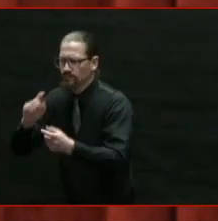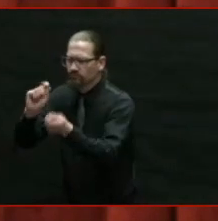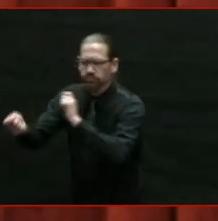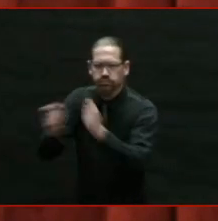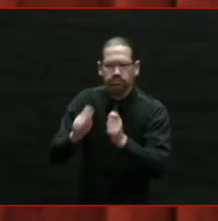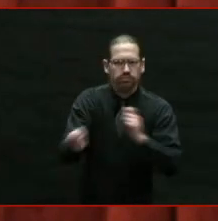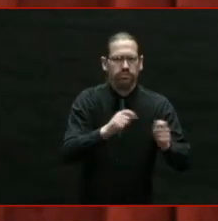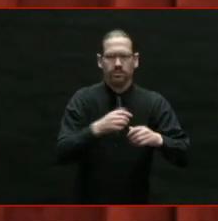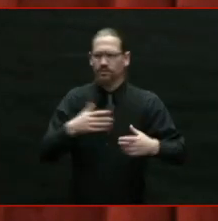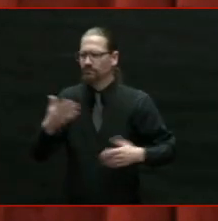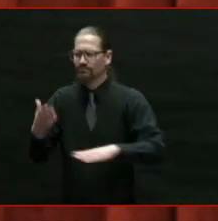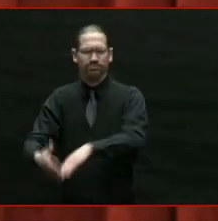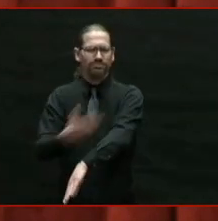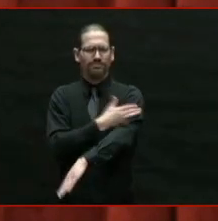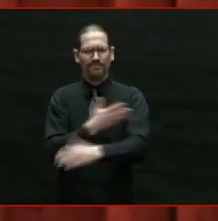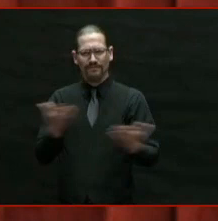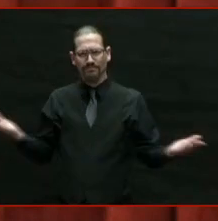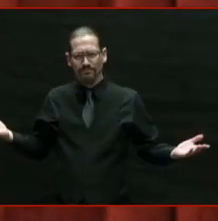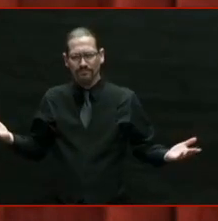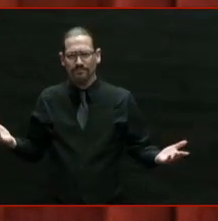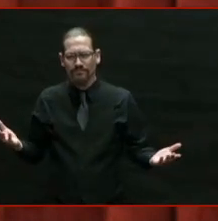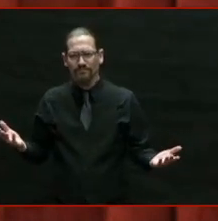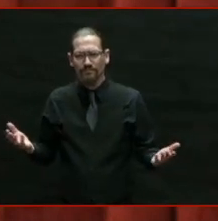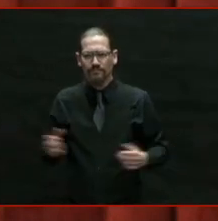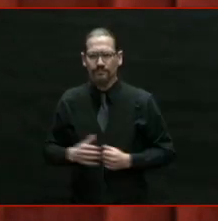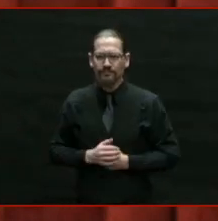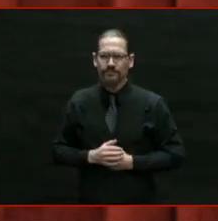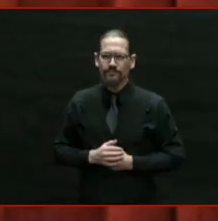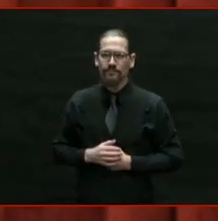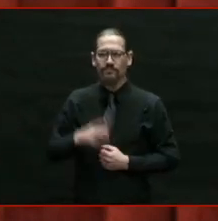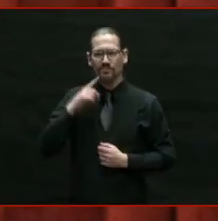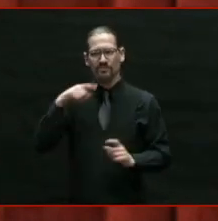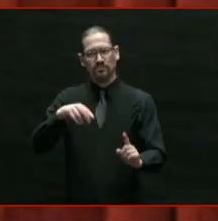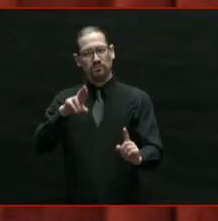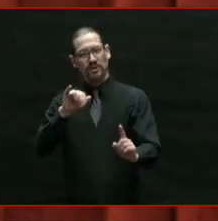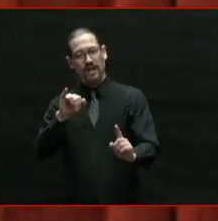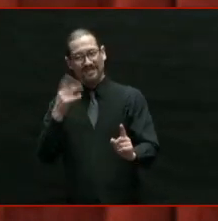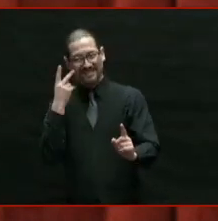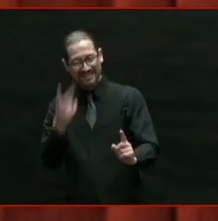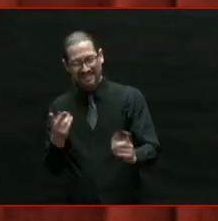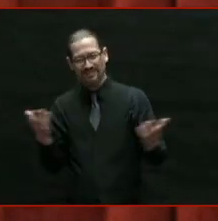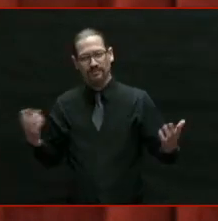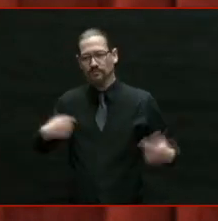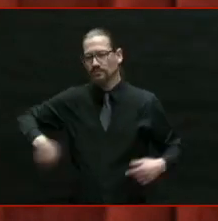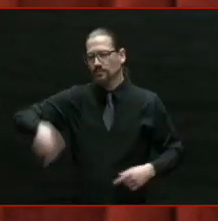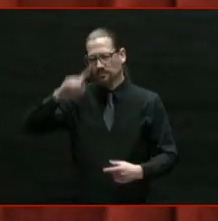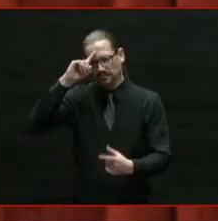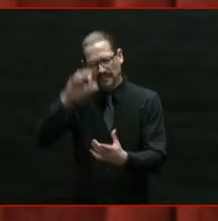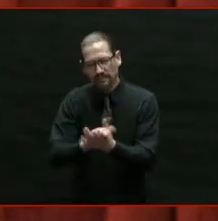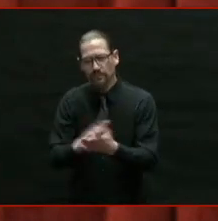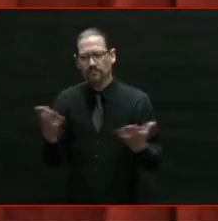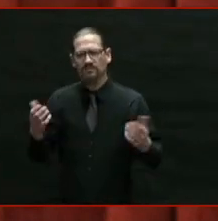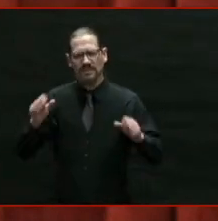Committing to believing, really believing, that change was possible.